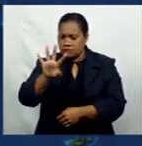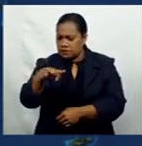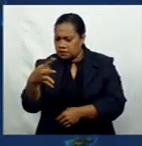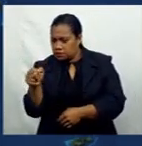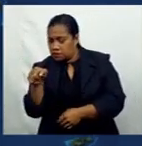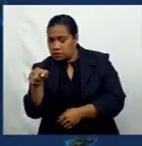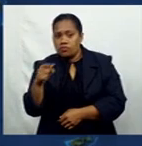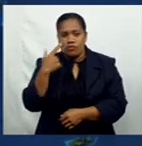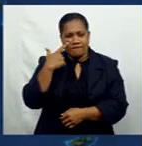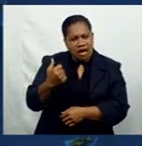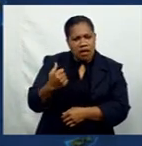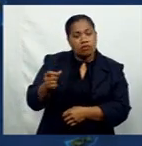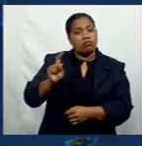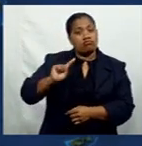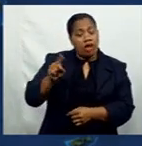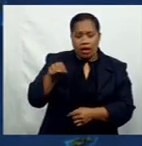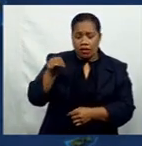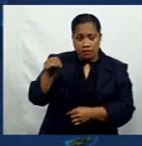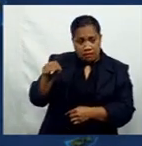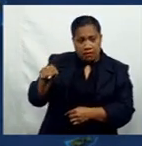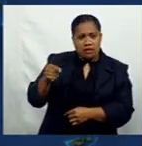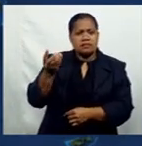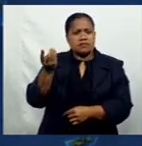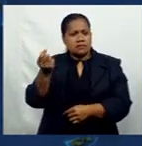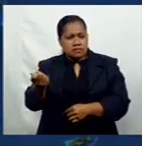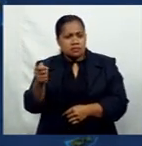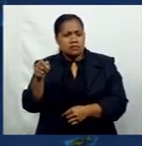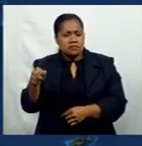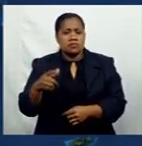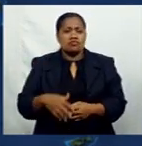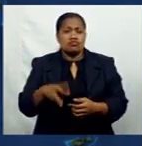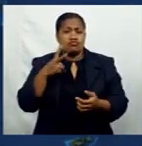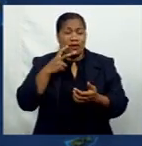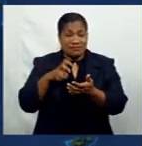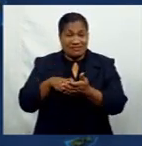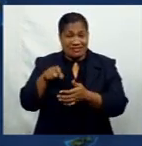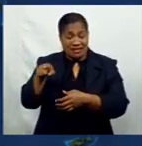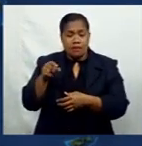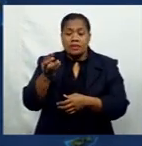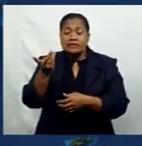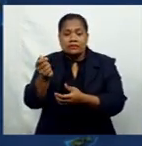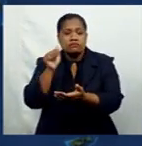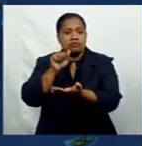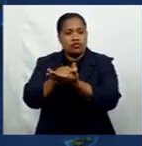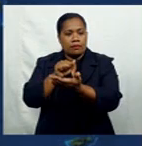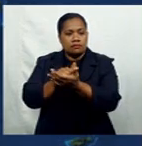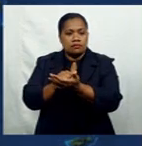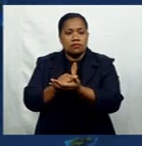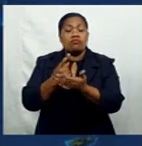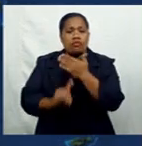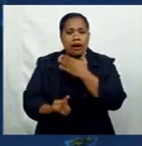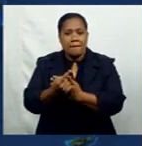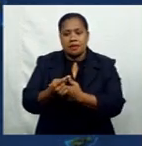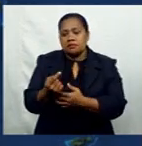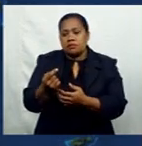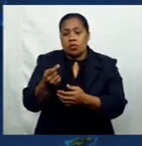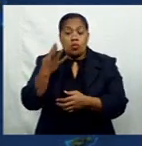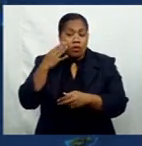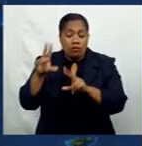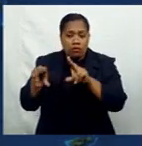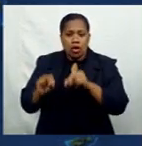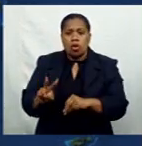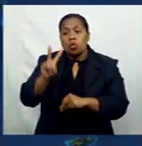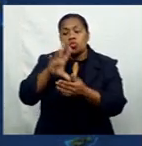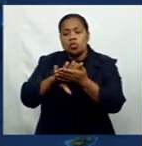found out that there were certain registered agents and some shops that were charging between $2 to